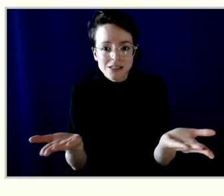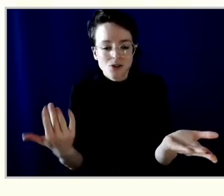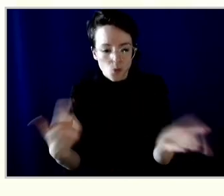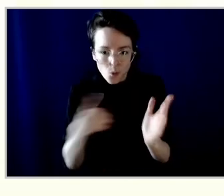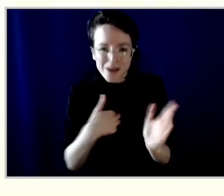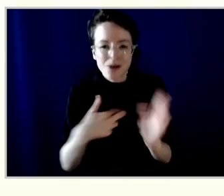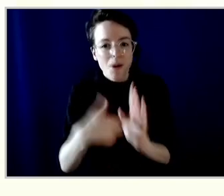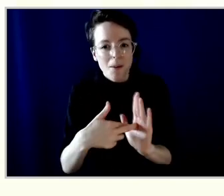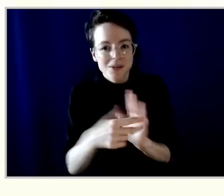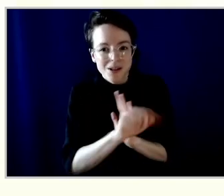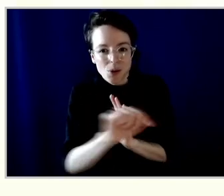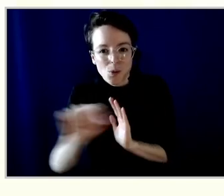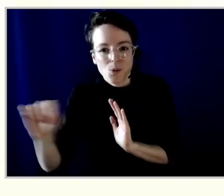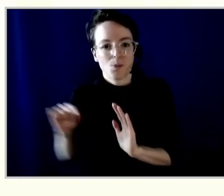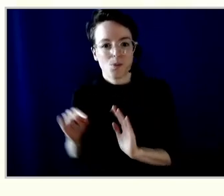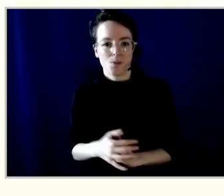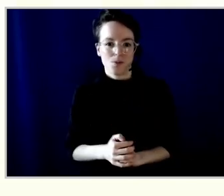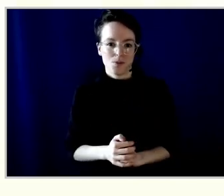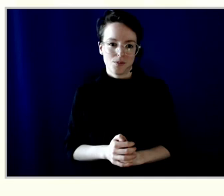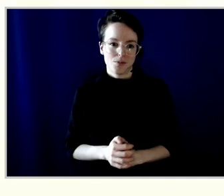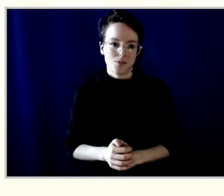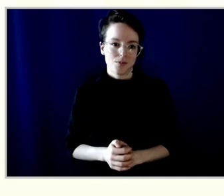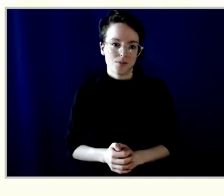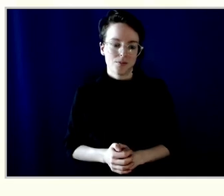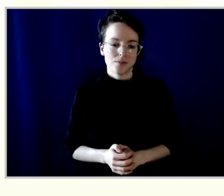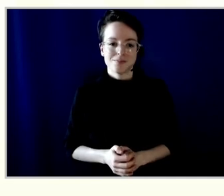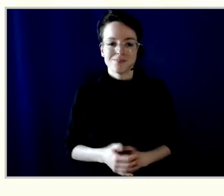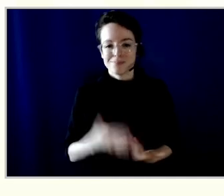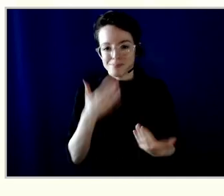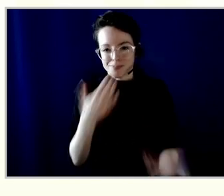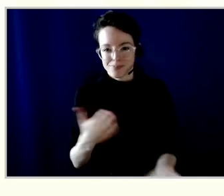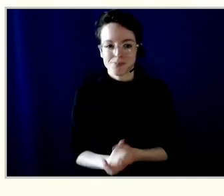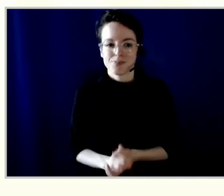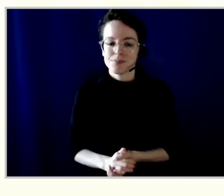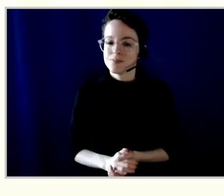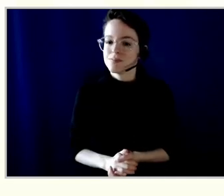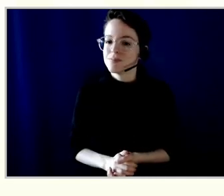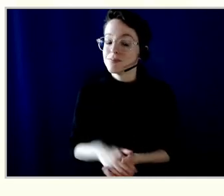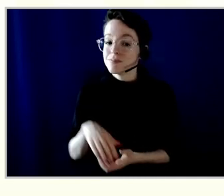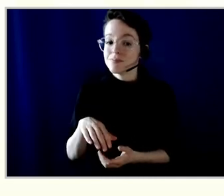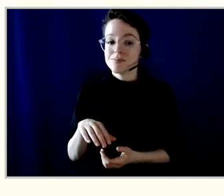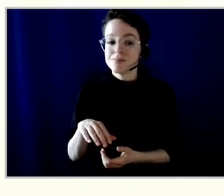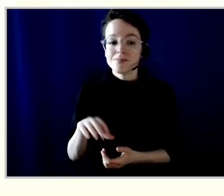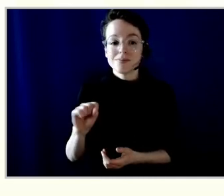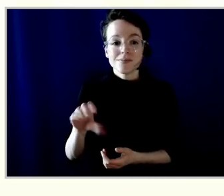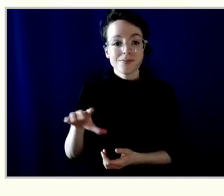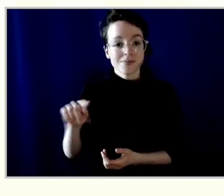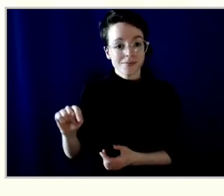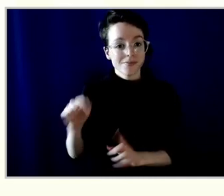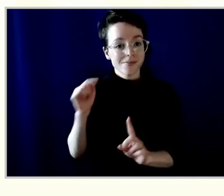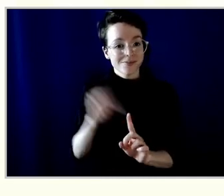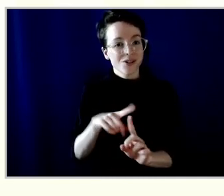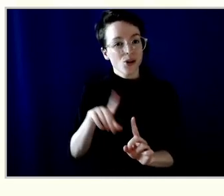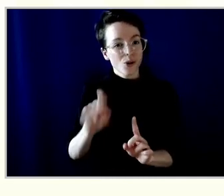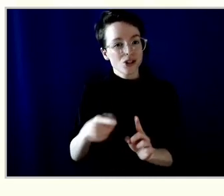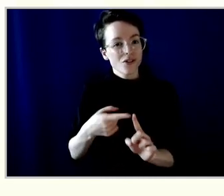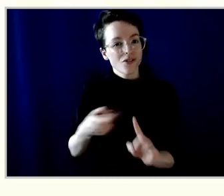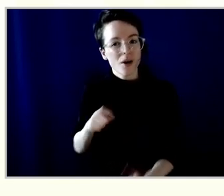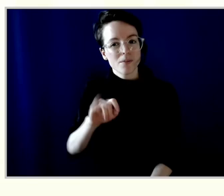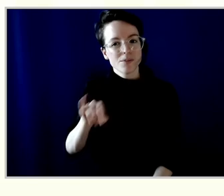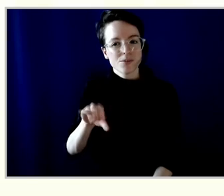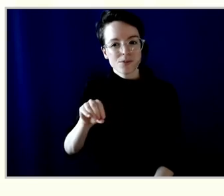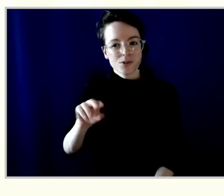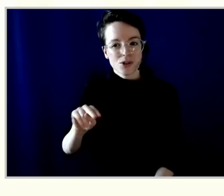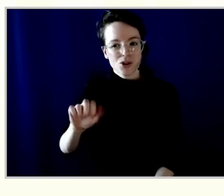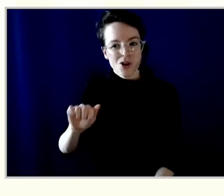Great. The next question is, again, not a question, but a comment. And I'll just read it out. It's from Jonathan. I want to